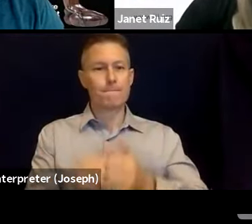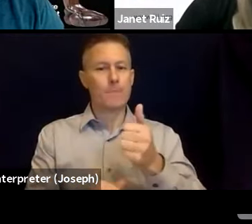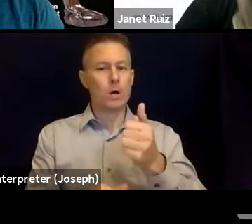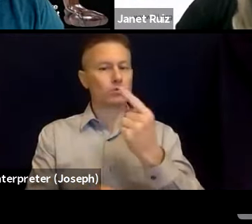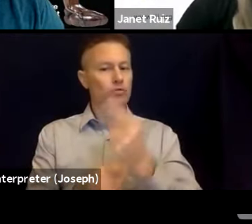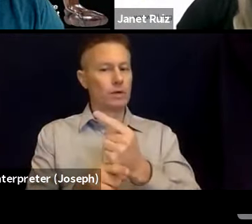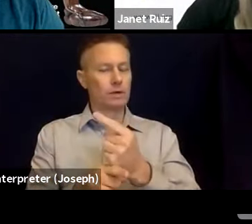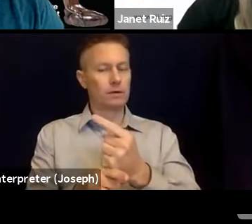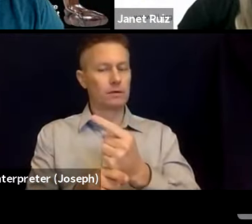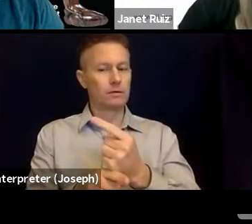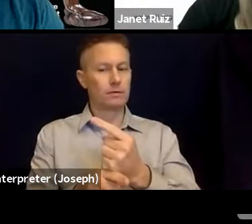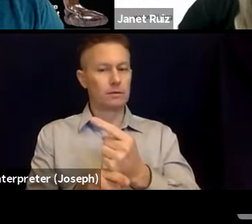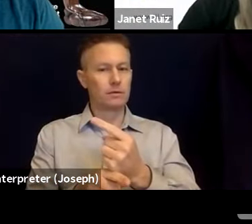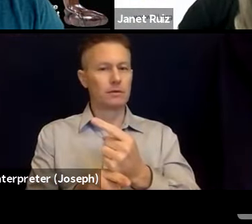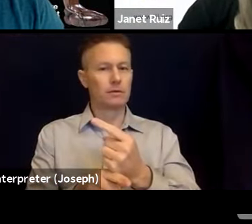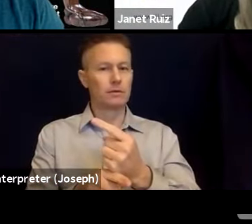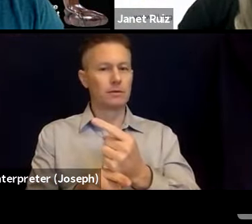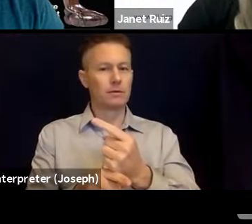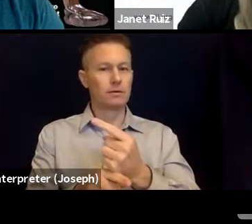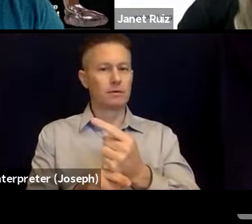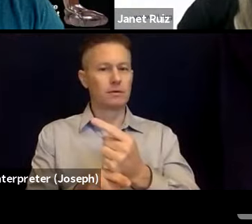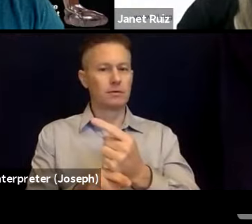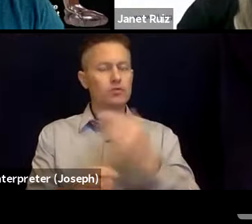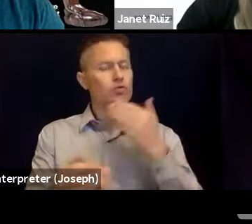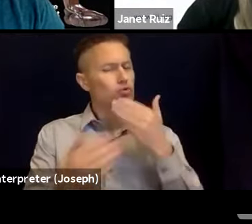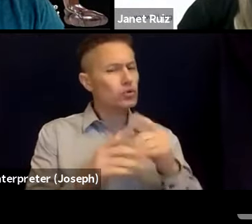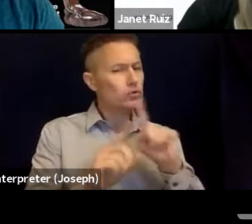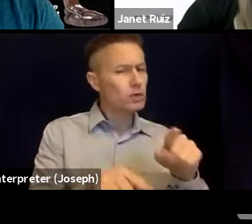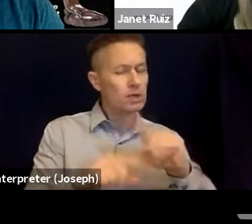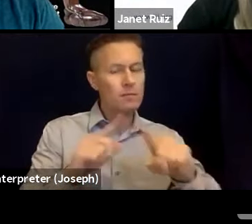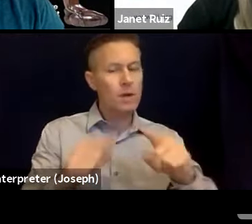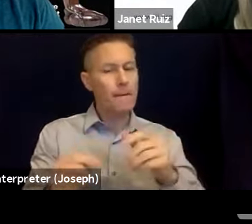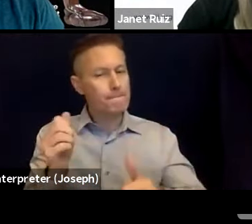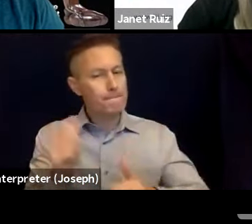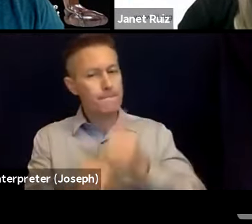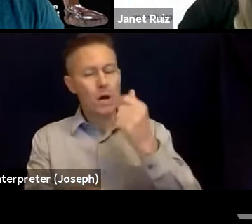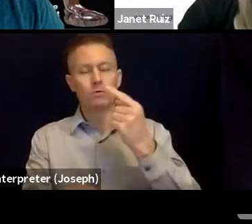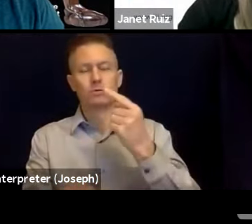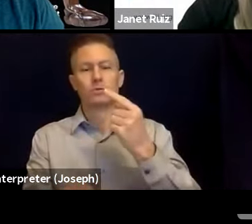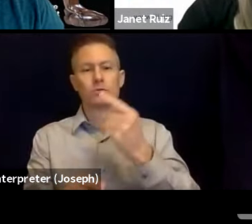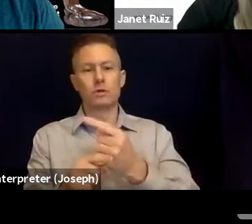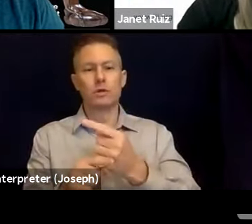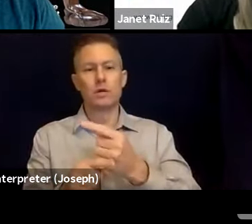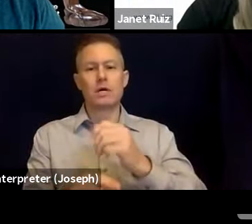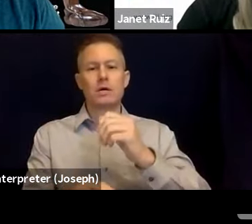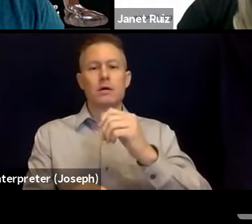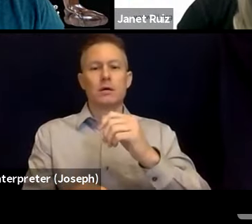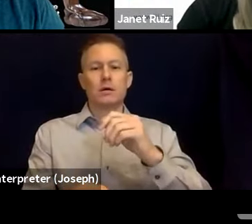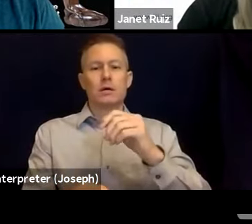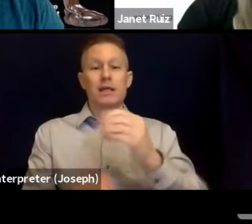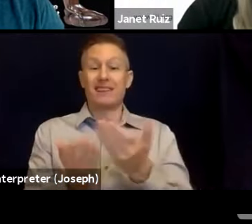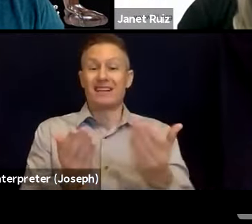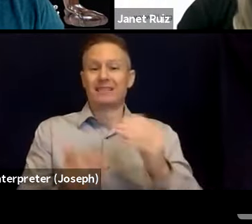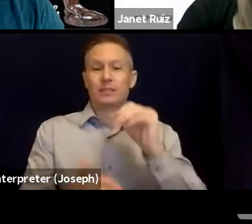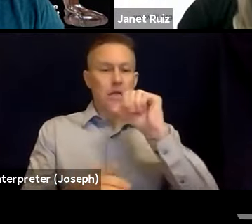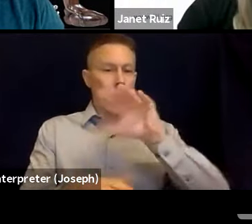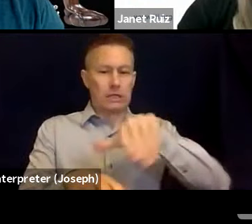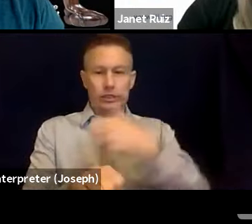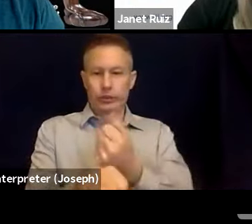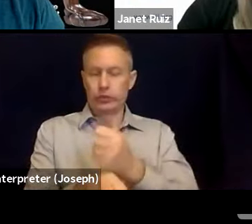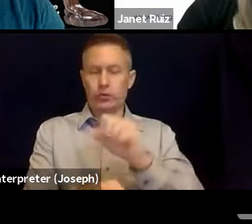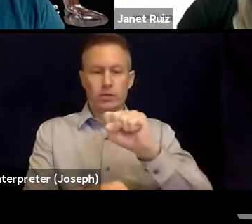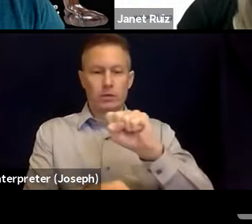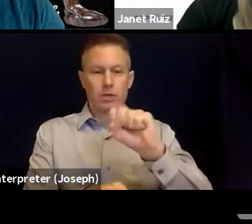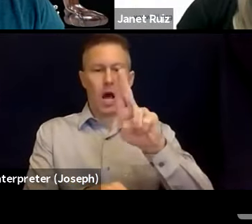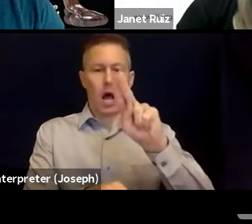ones, but the most correct answer is actually unsecured items. It's tricky, but that